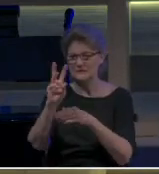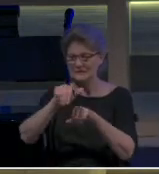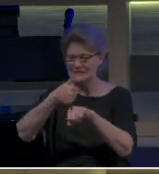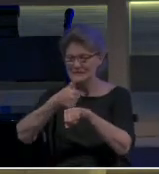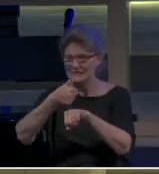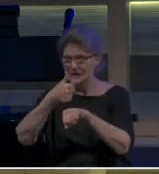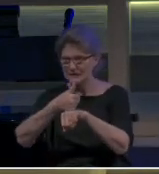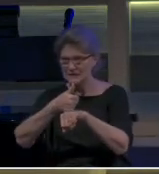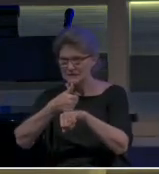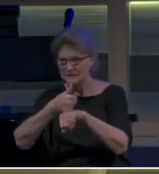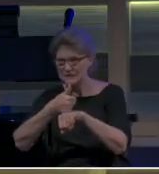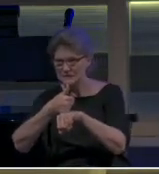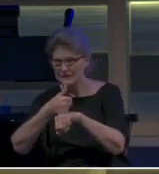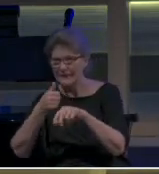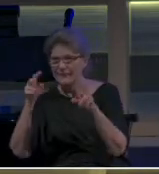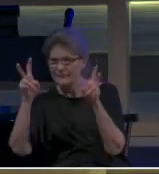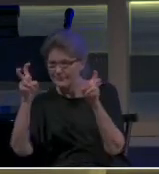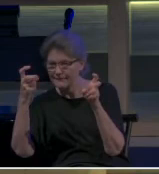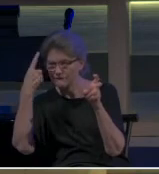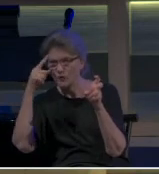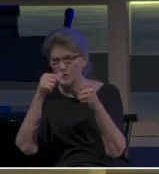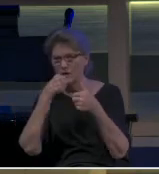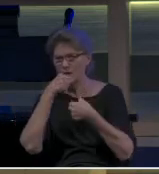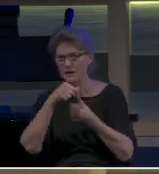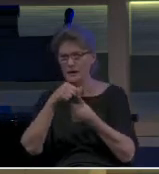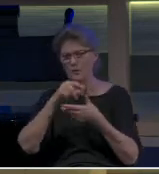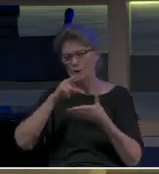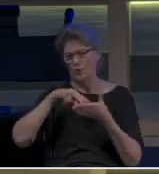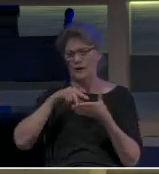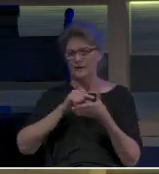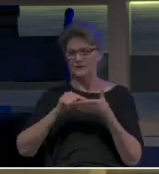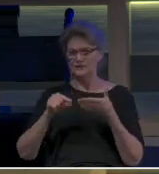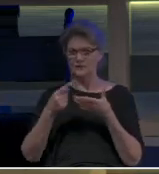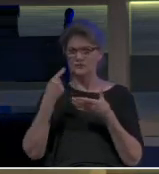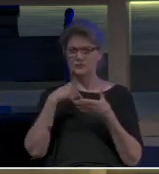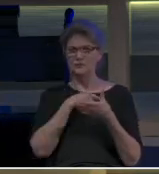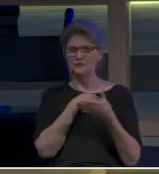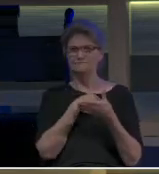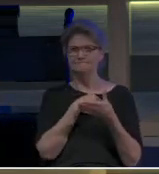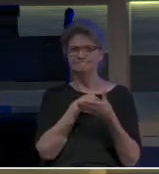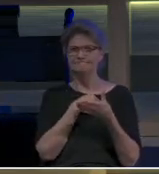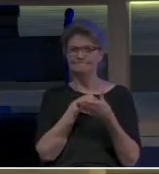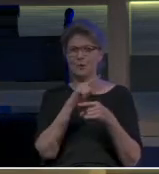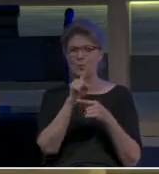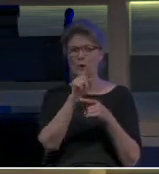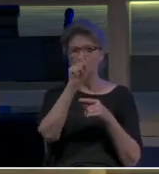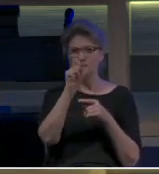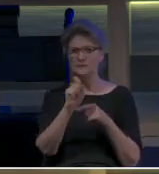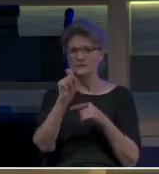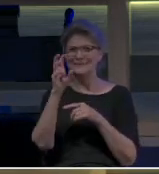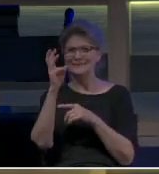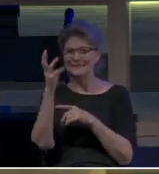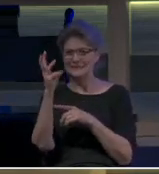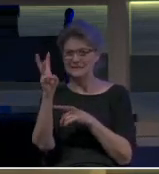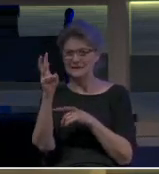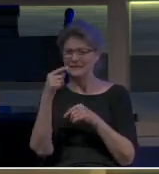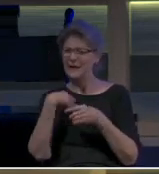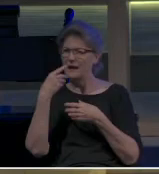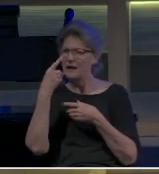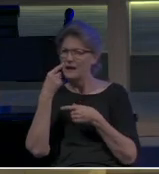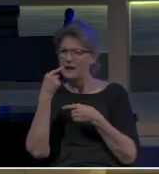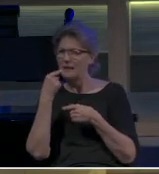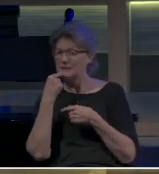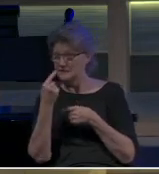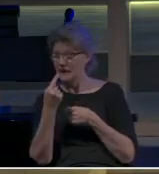for the letter. Let me just read this verse for us. 1.16 says, For they profess to know